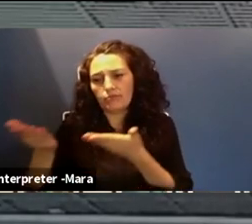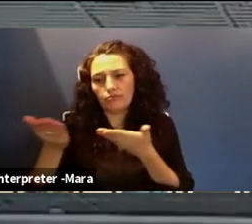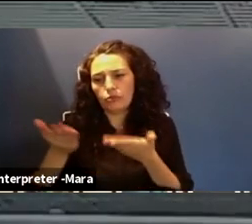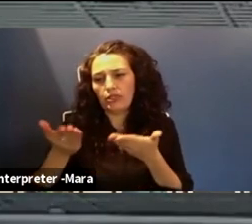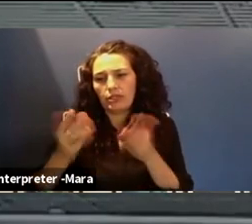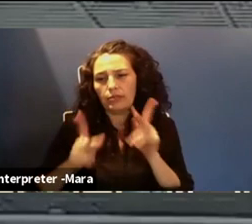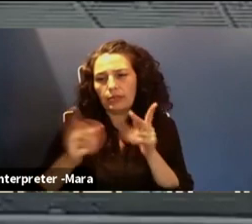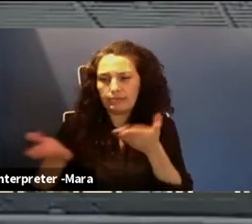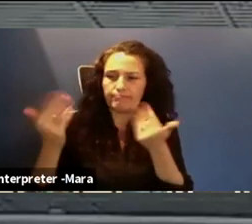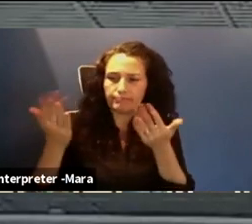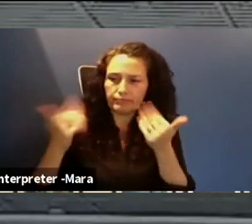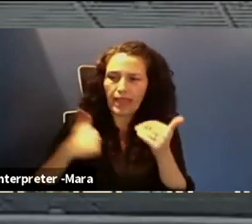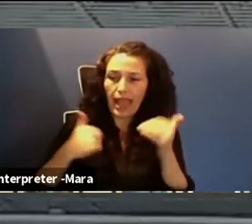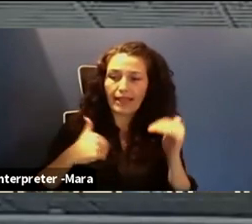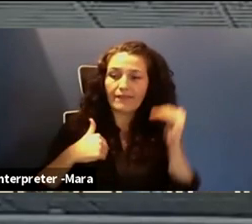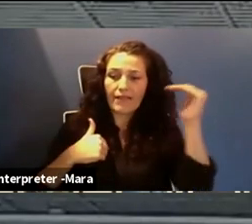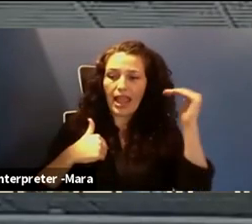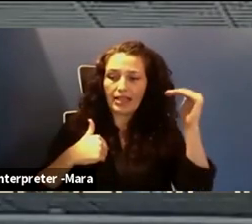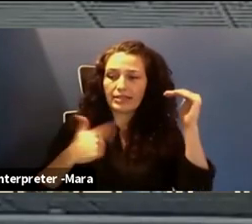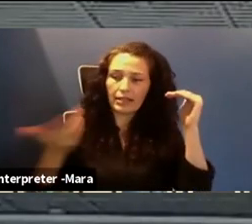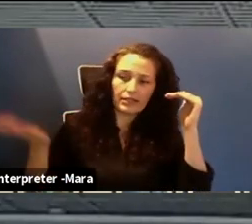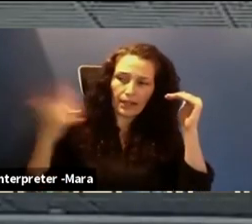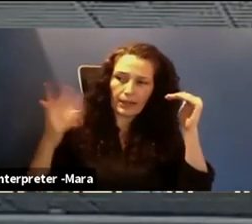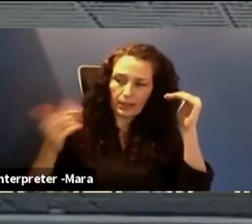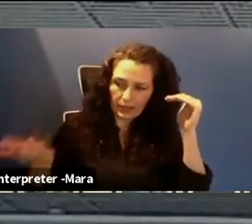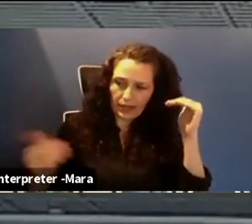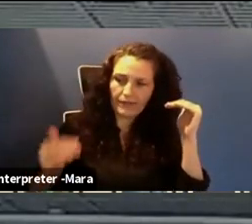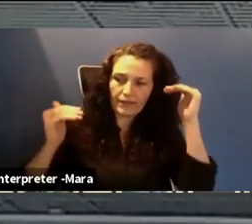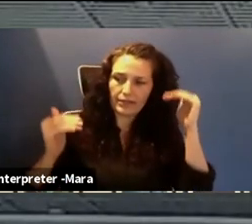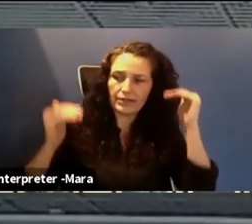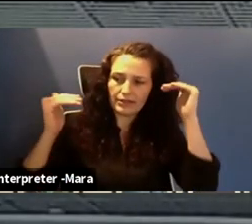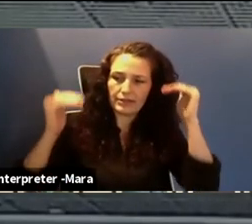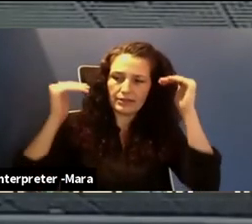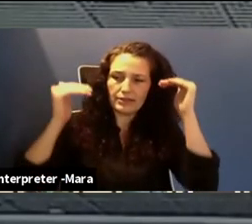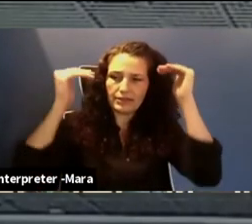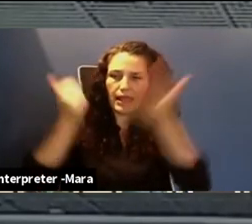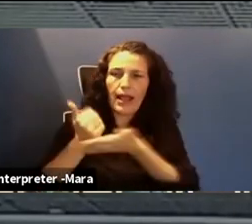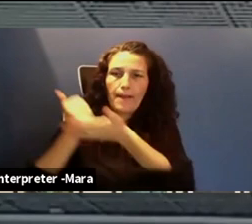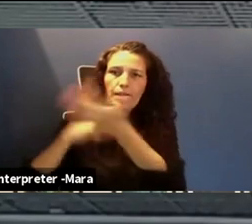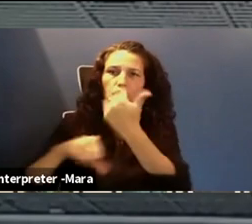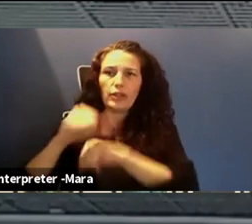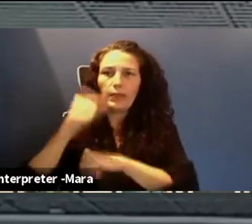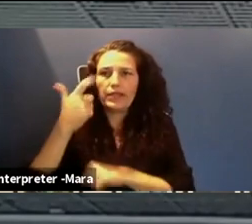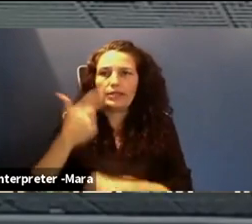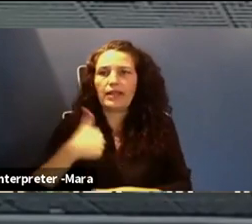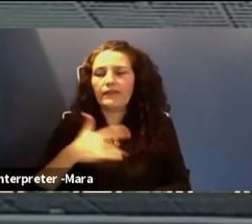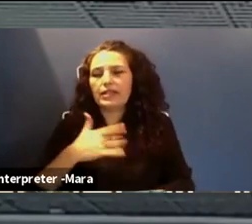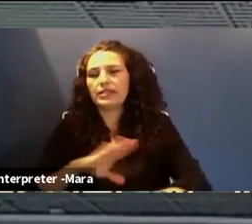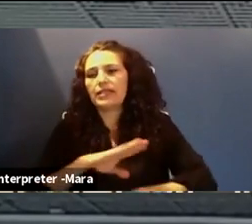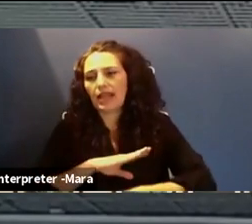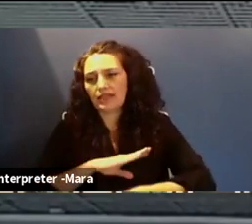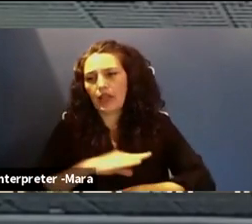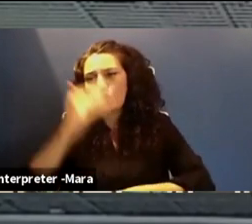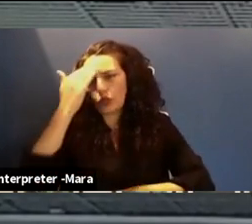advance having the hand back and pulling them with me because it gives me a lot of satisfaction, knowing that